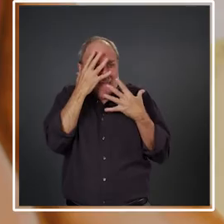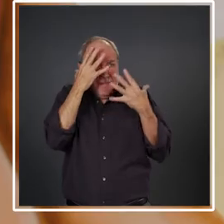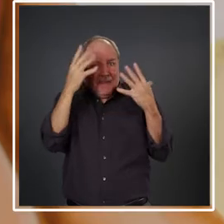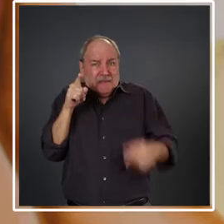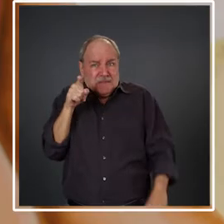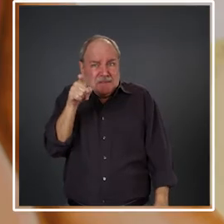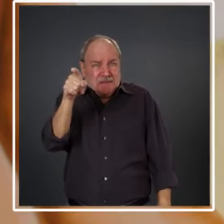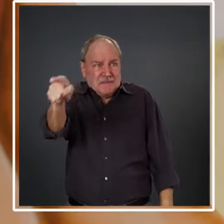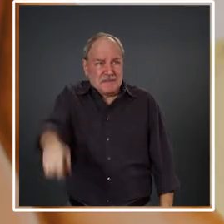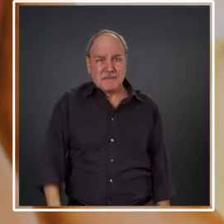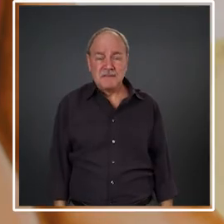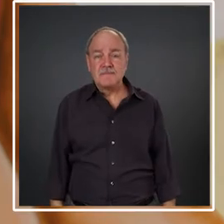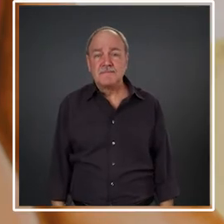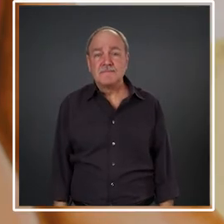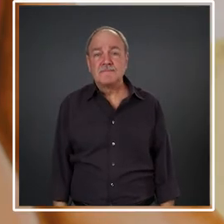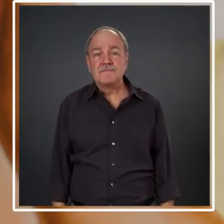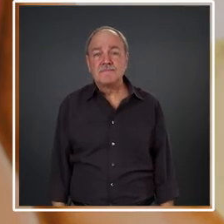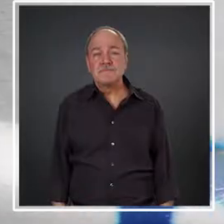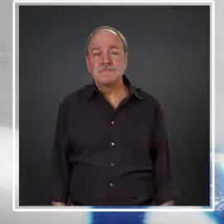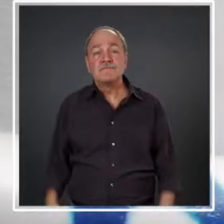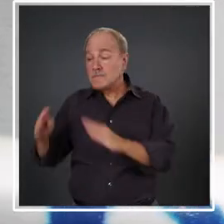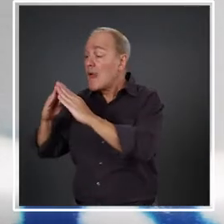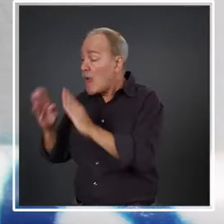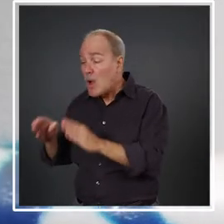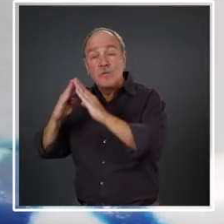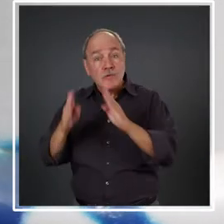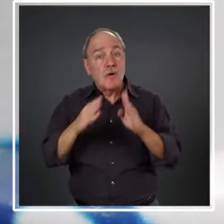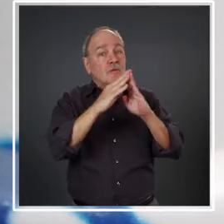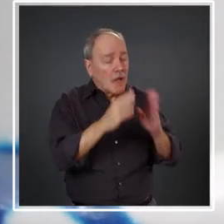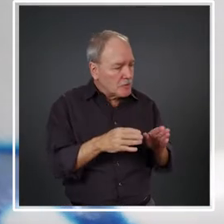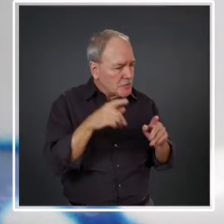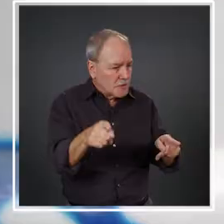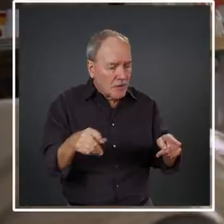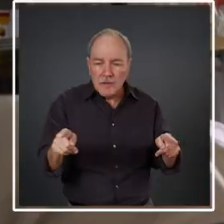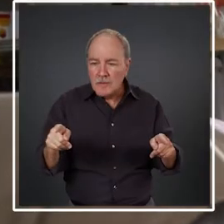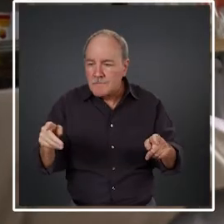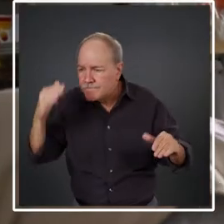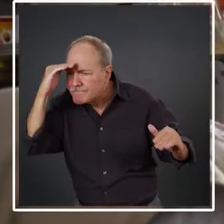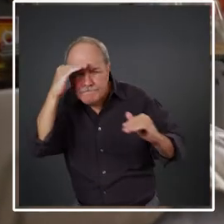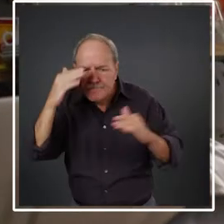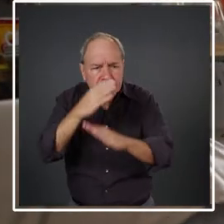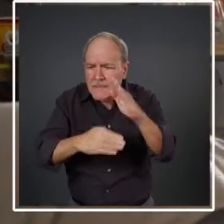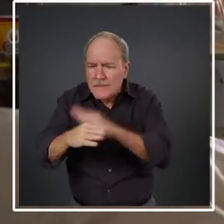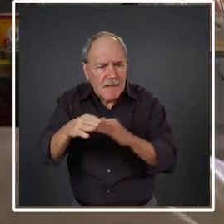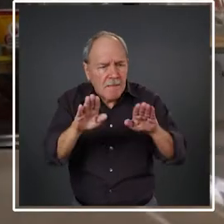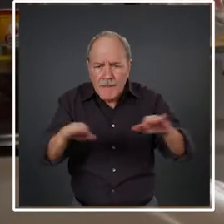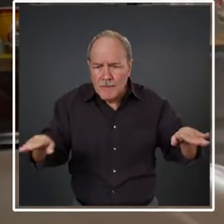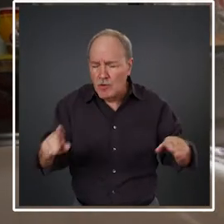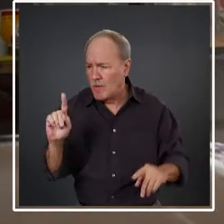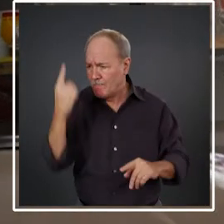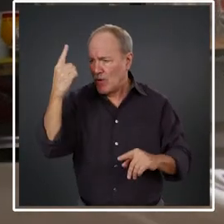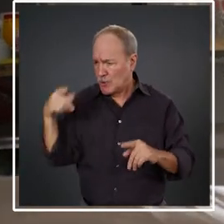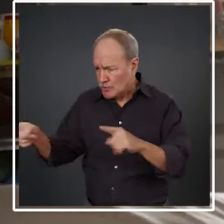provided individual households with toilets, and we actually targeted the children and the people with disabilities, upgrading